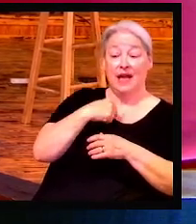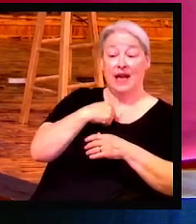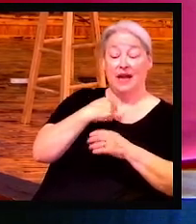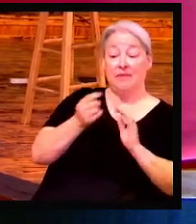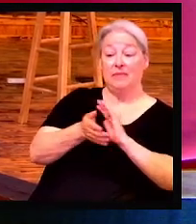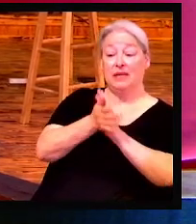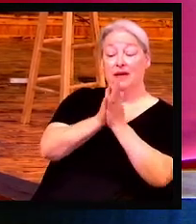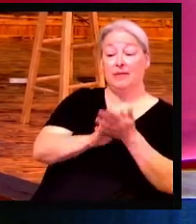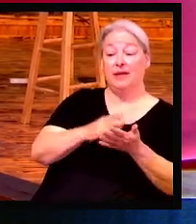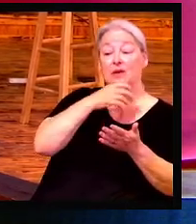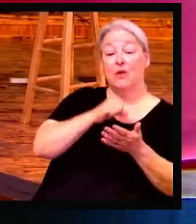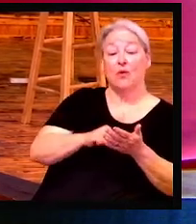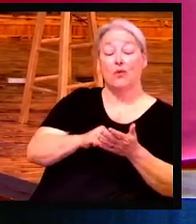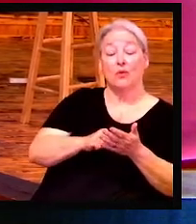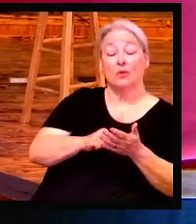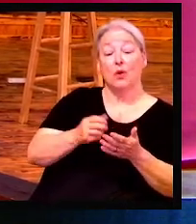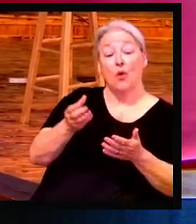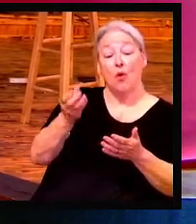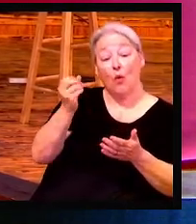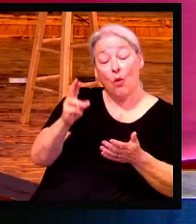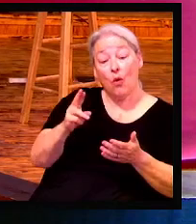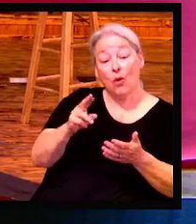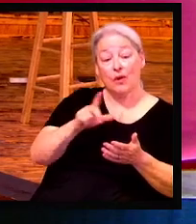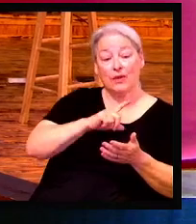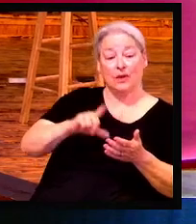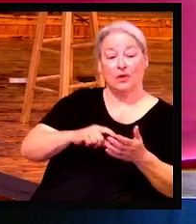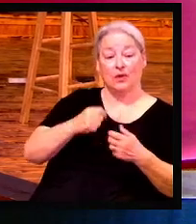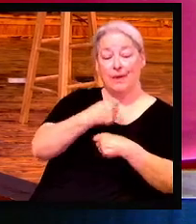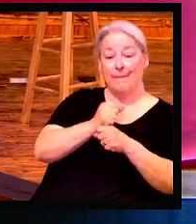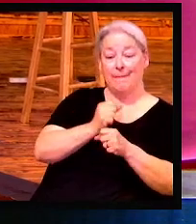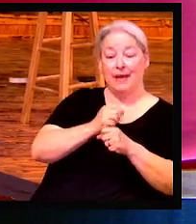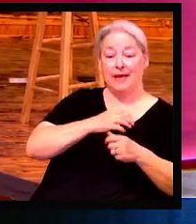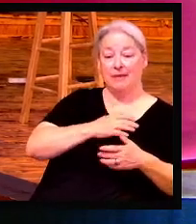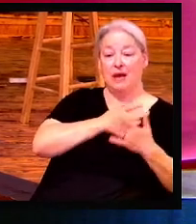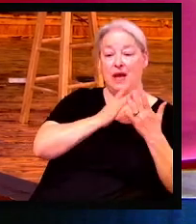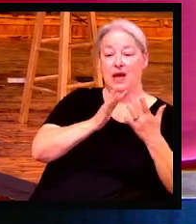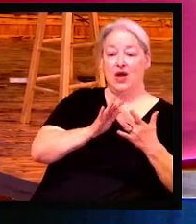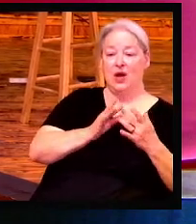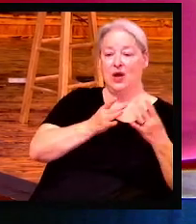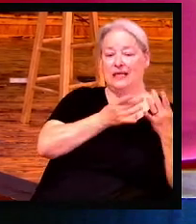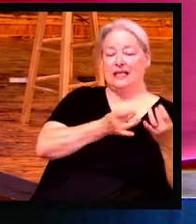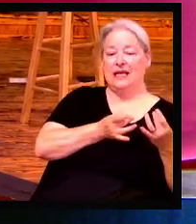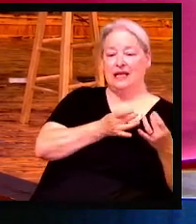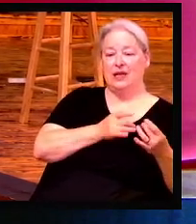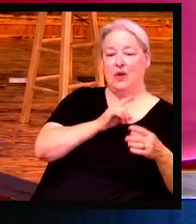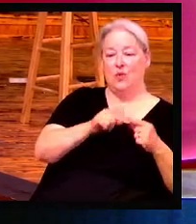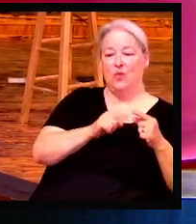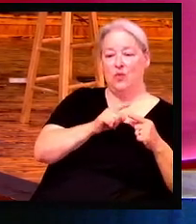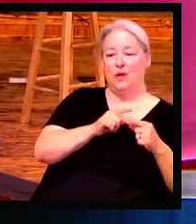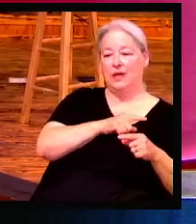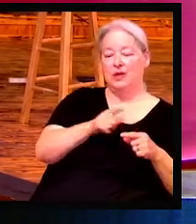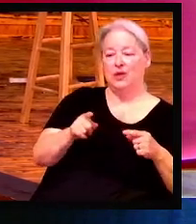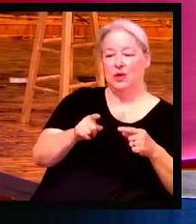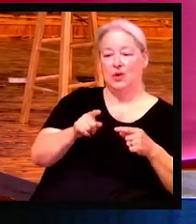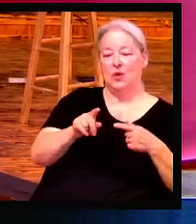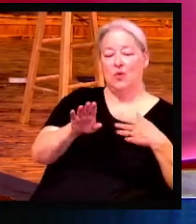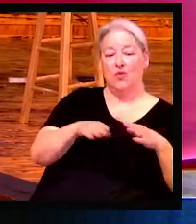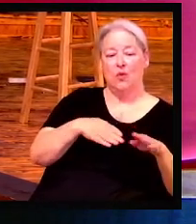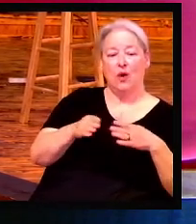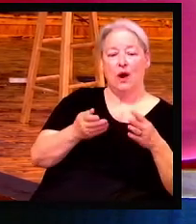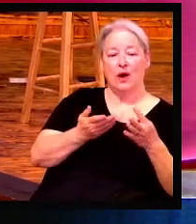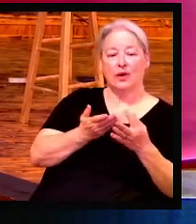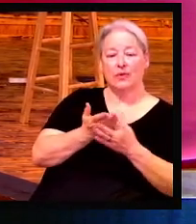makes your heart a little more tender. But when you walk through that cemetery, you can't help but resurrect